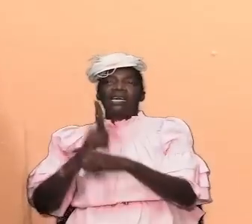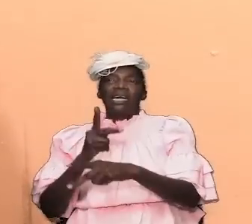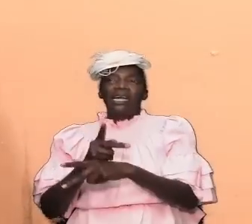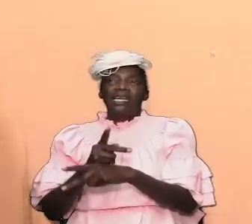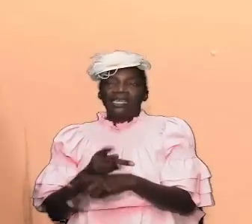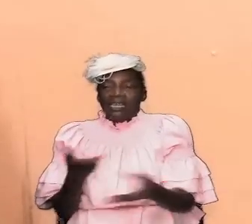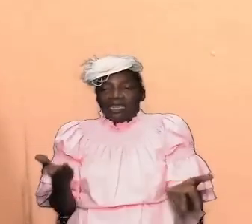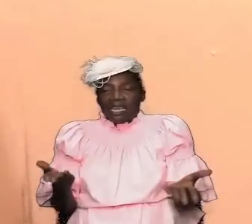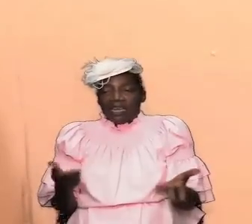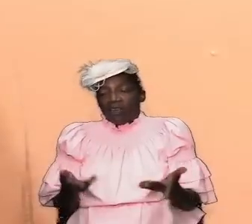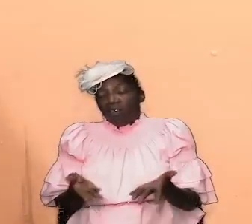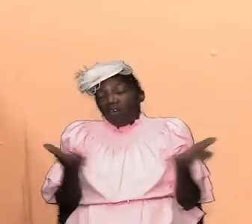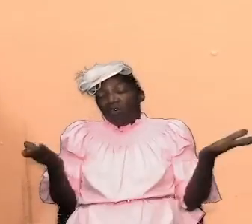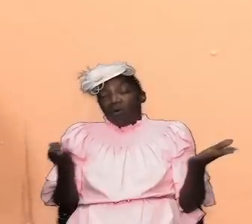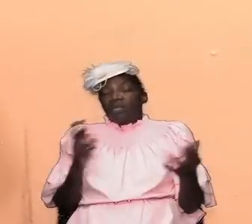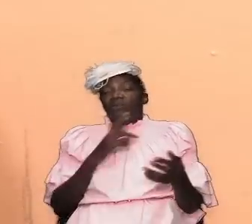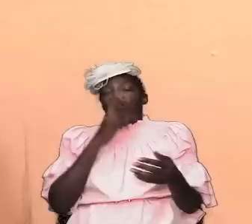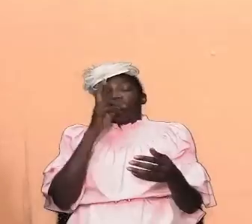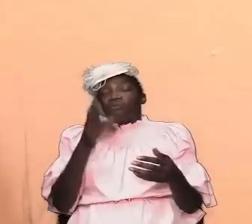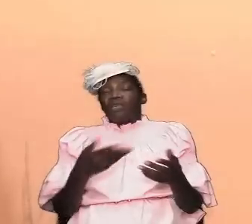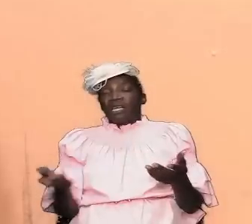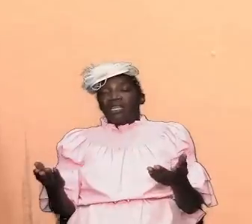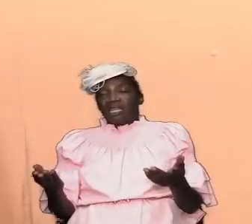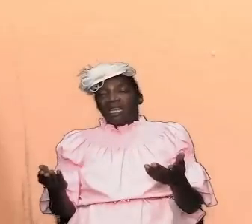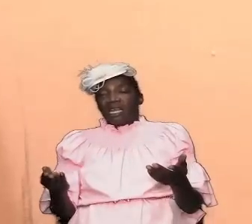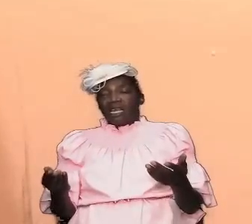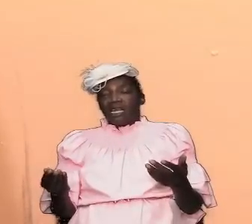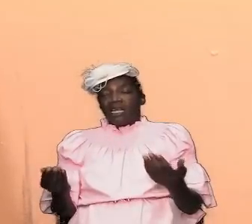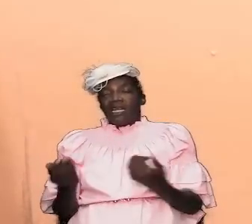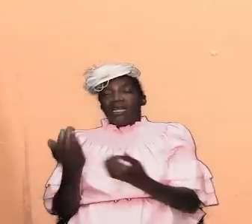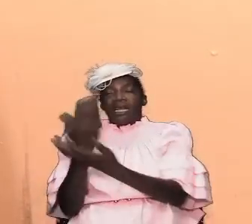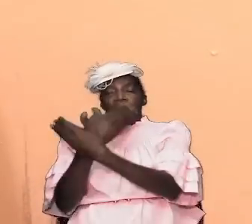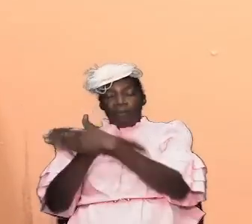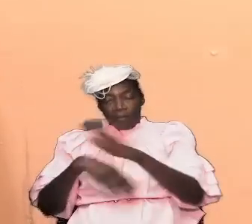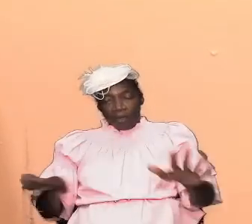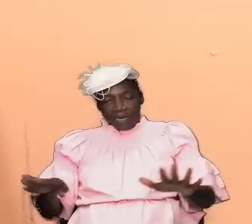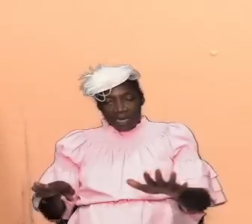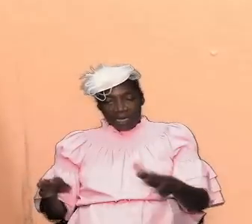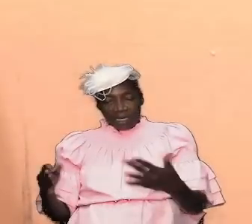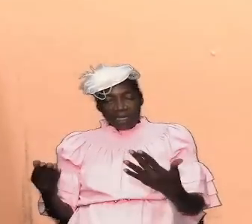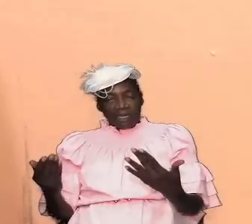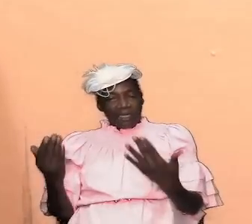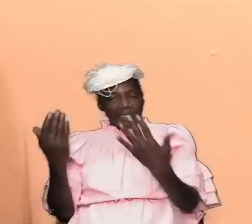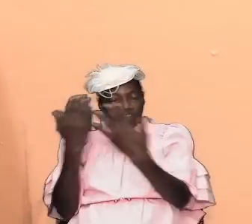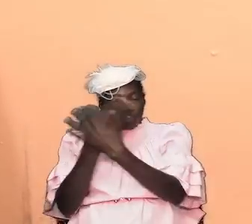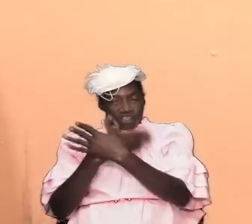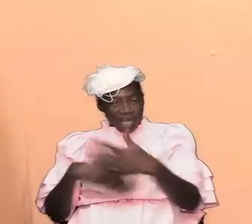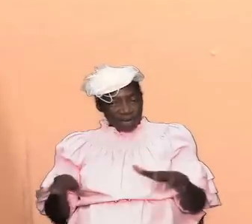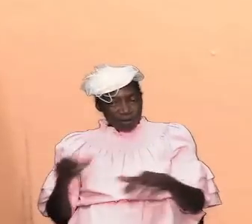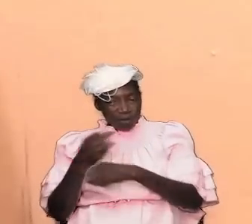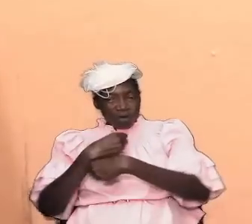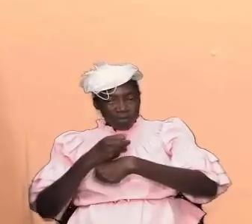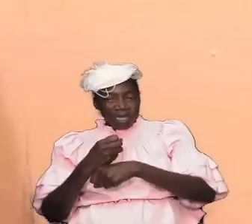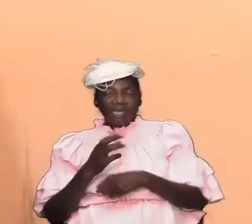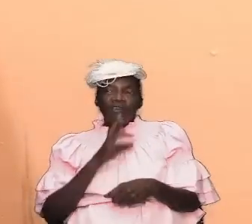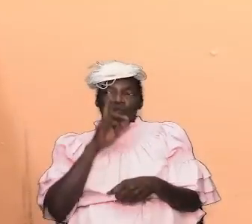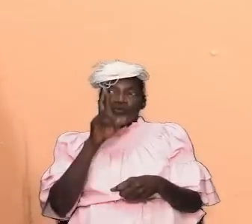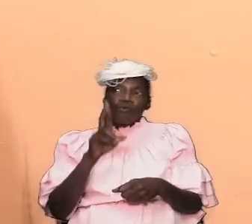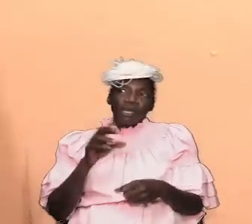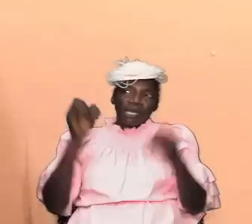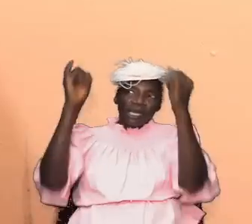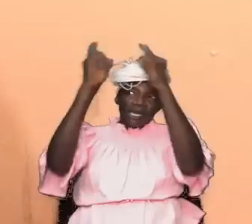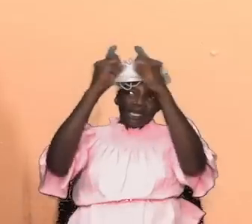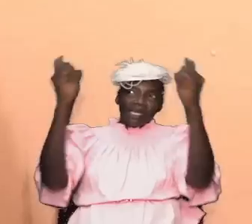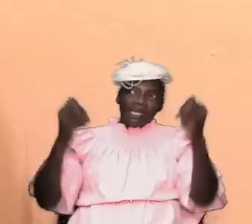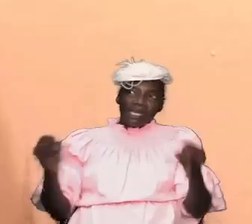what was the real thing that caused that shadow to be cast the real image the real thing was